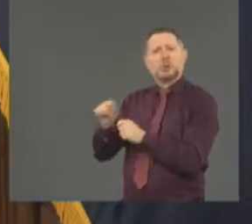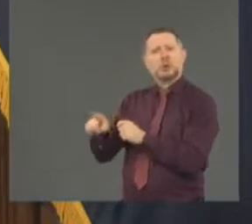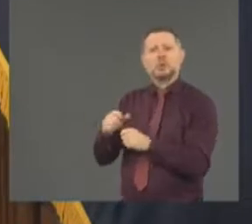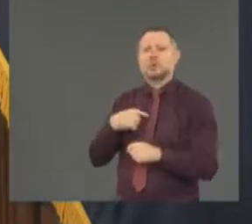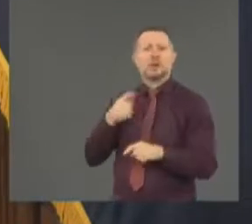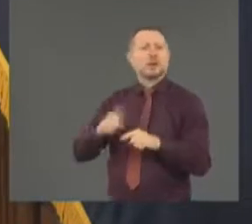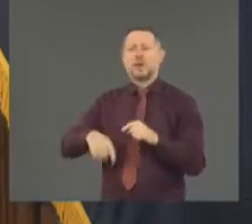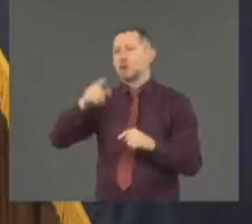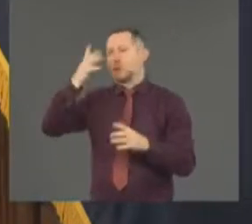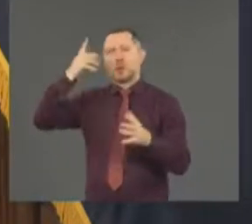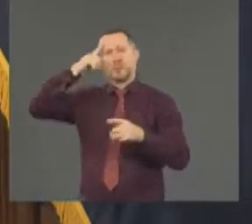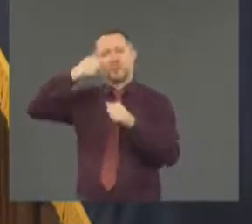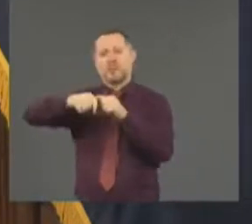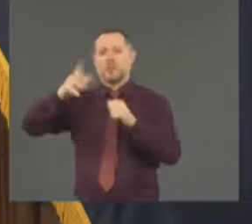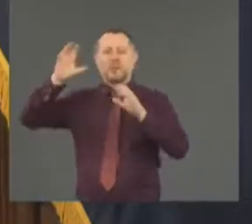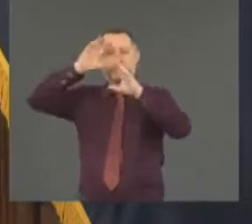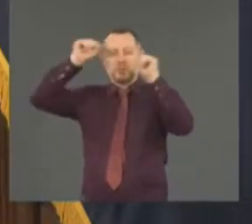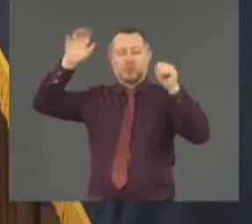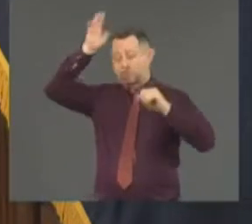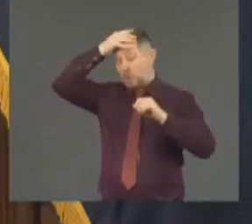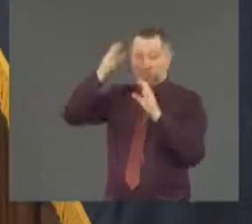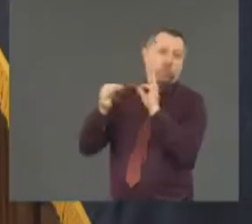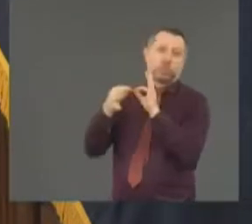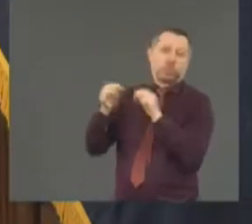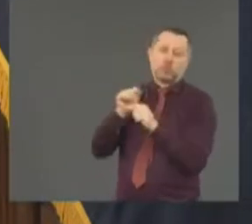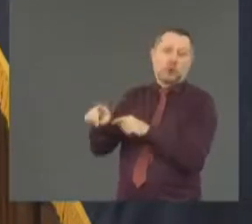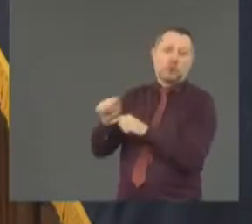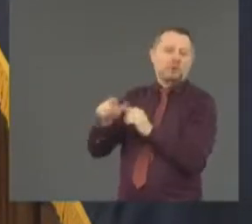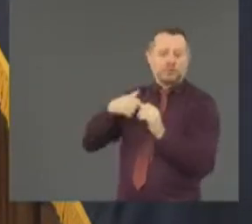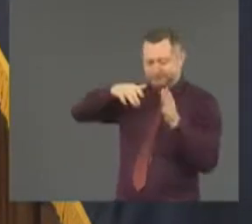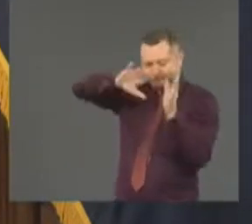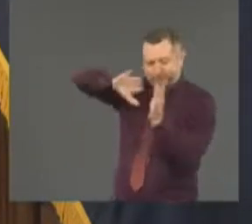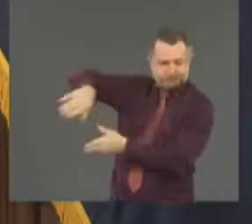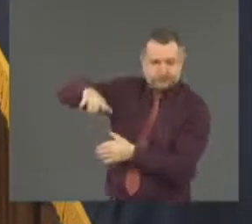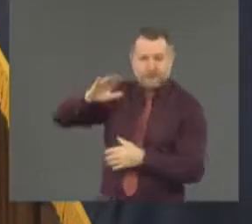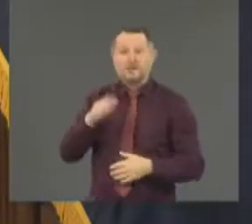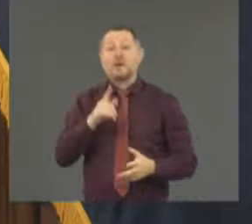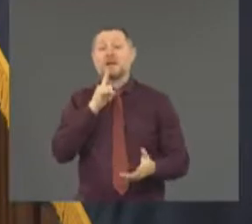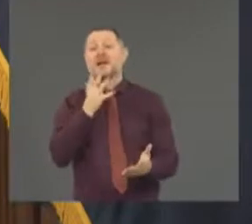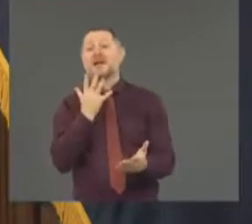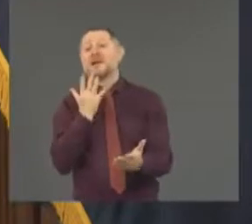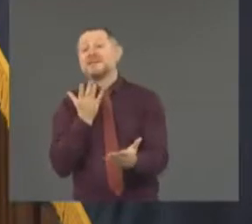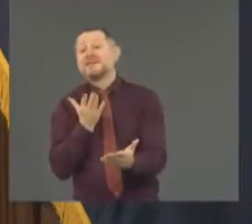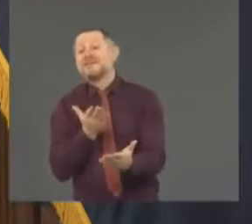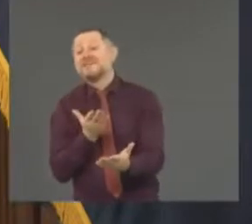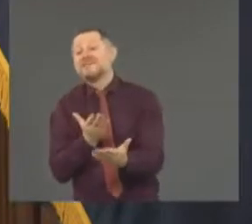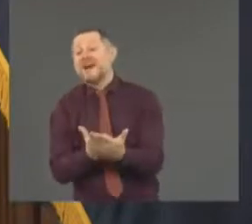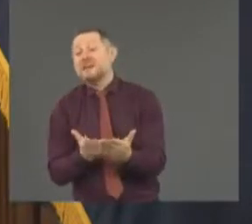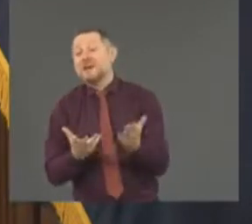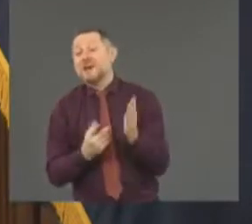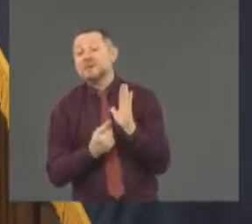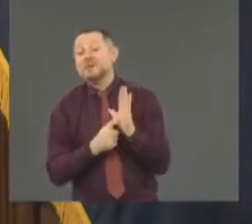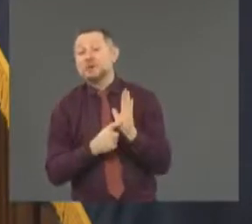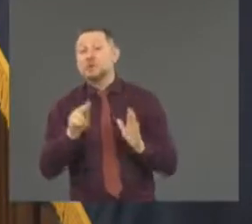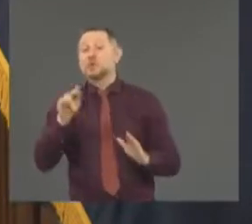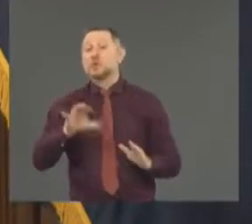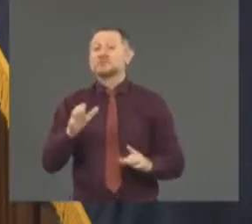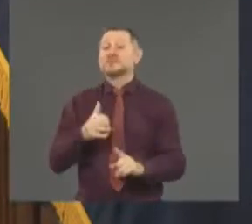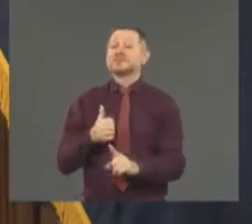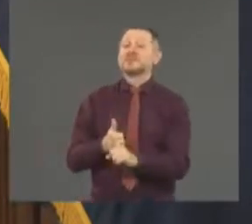saying in tweets, but the facts of the New York City situation are this.